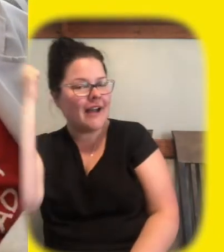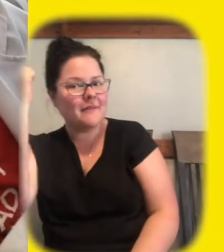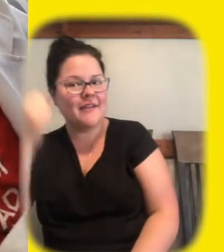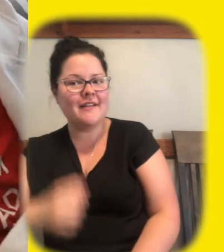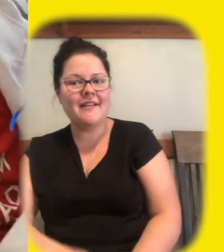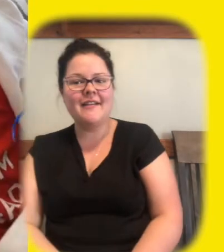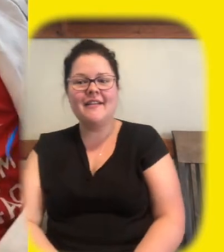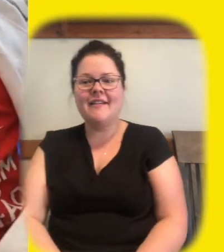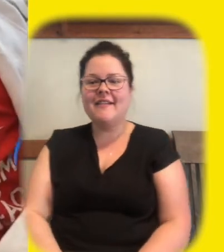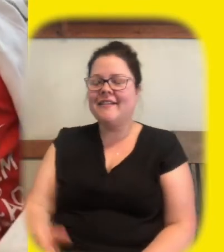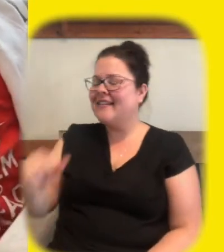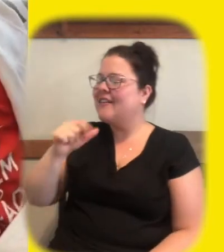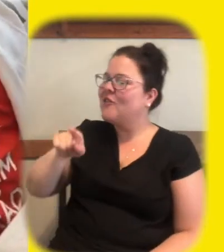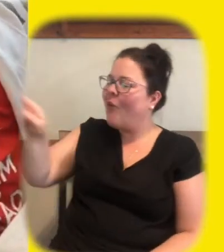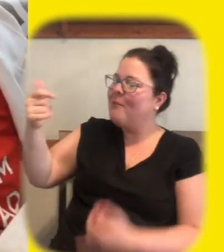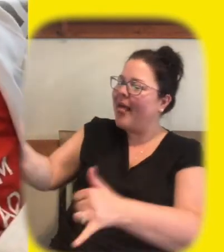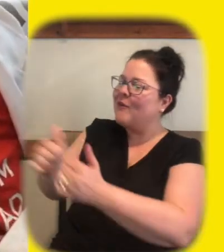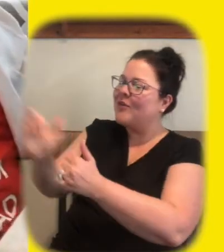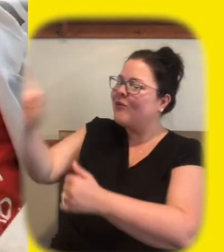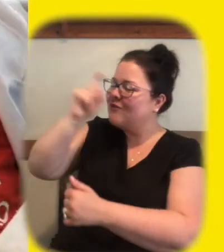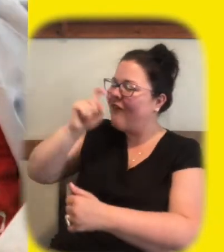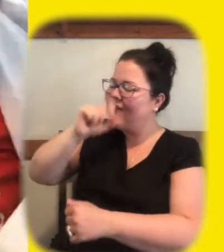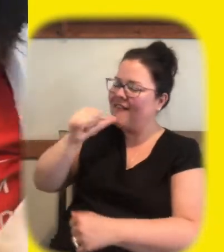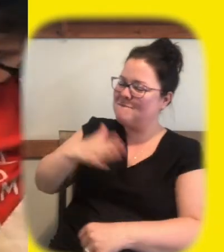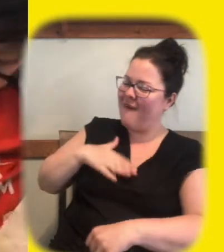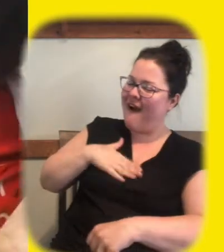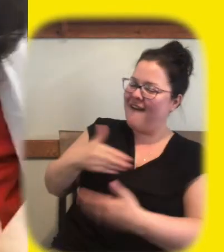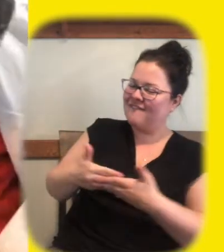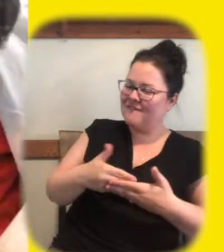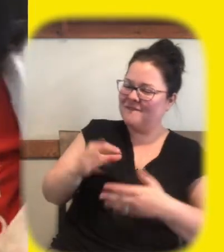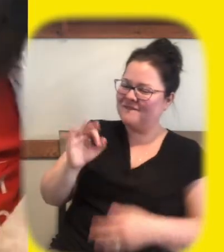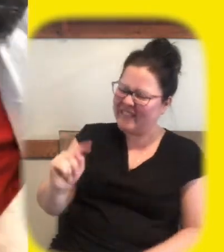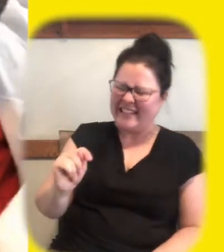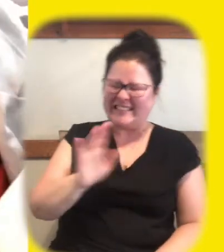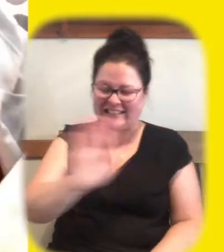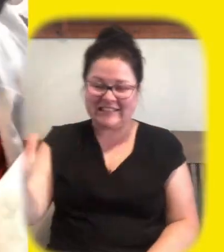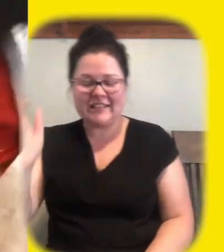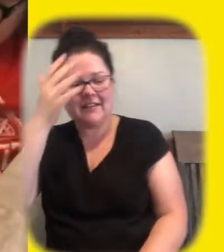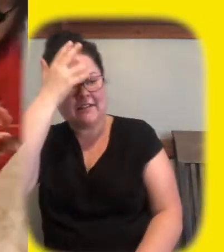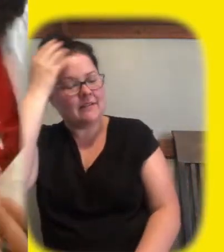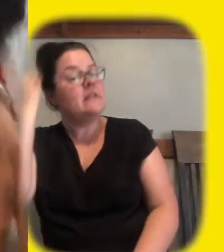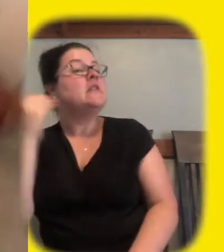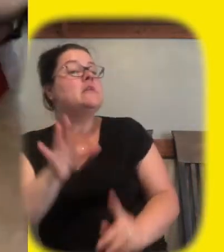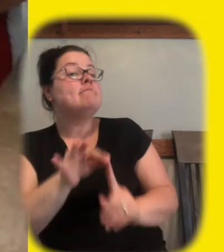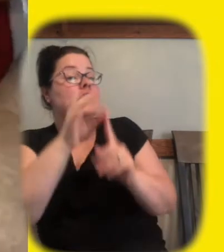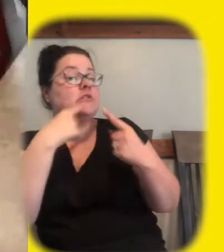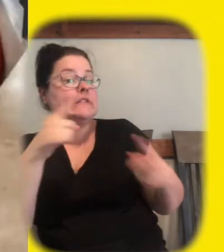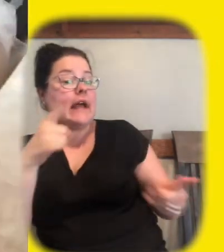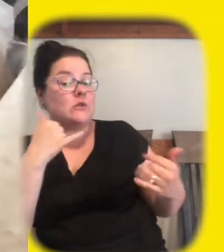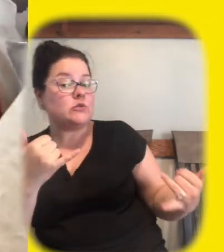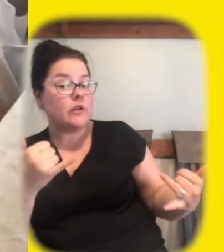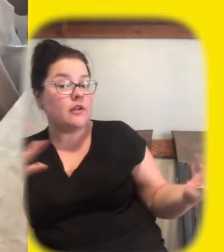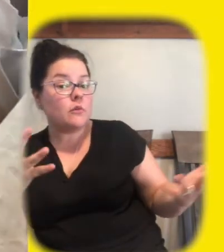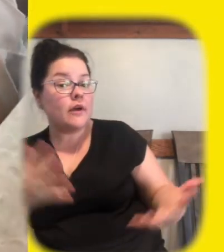okay simon what are the special announcements for today